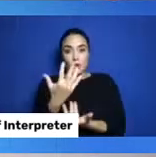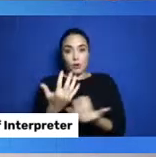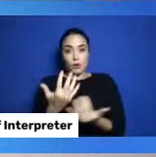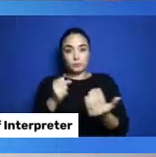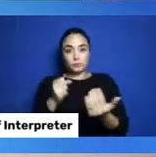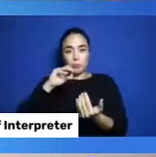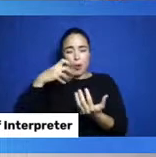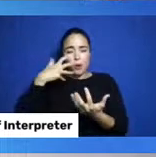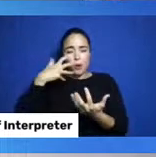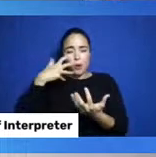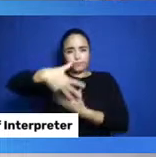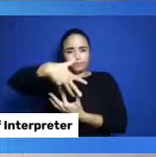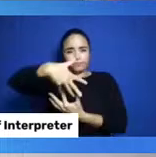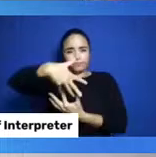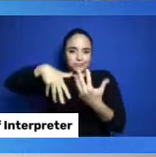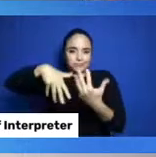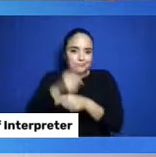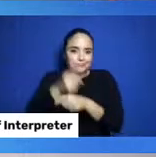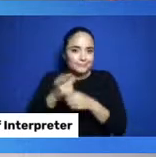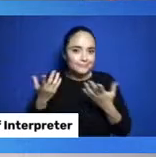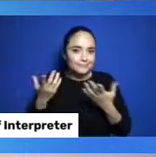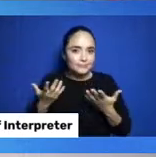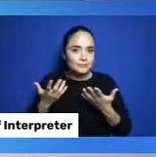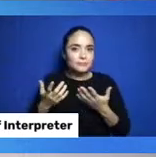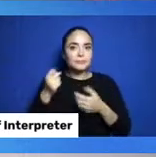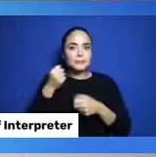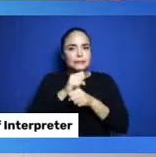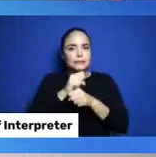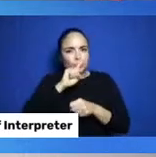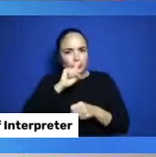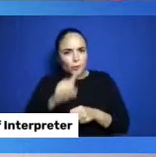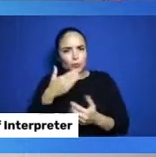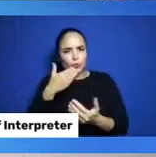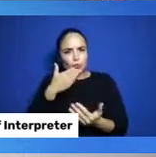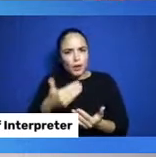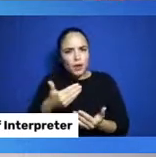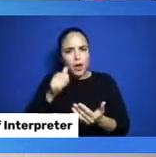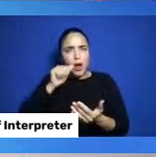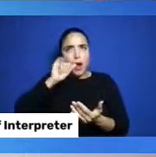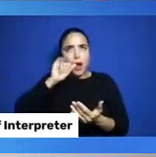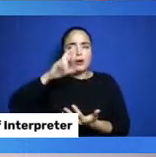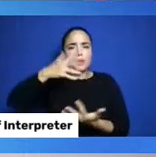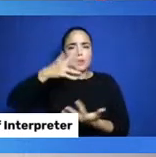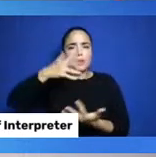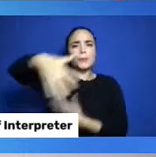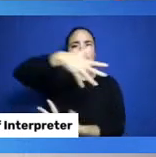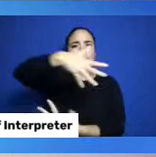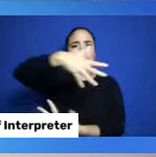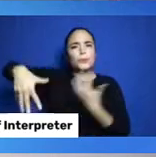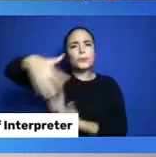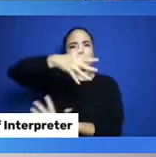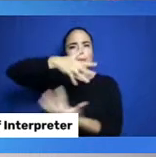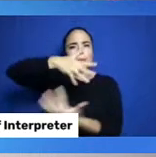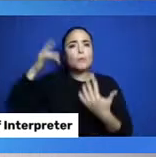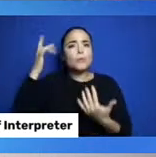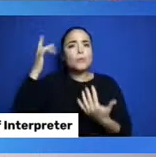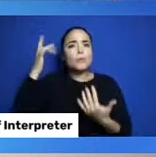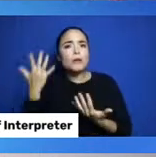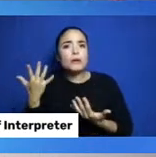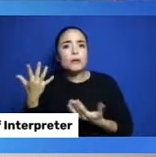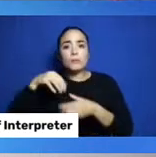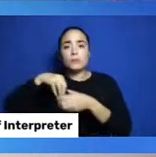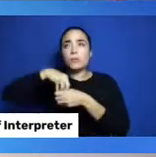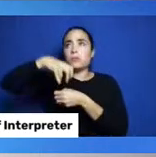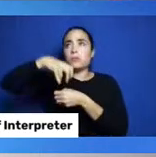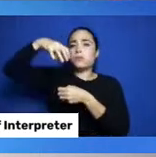make sure that there's appropriate airflow, good airflow, to make sure that the smoke exits the top of the teepee to keep the